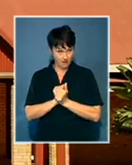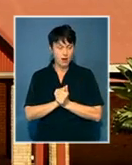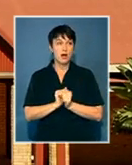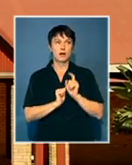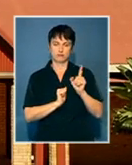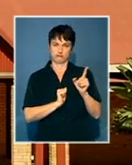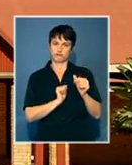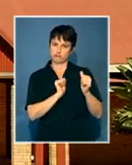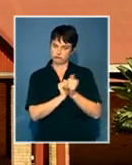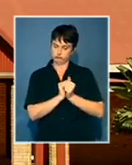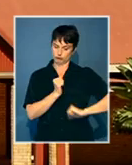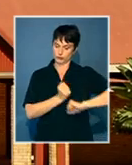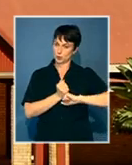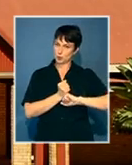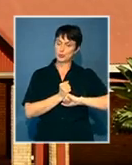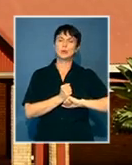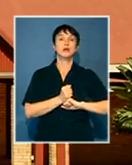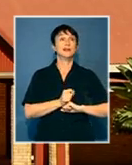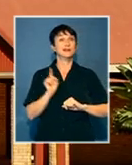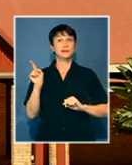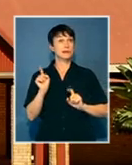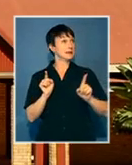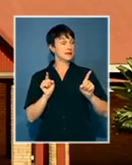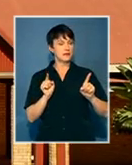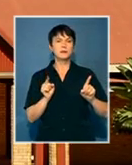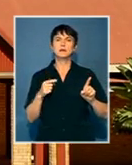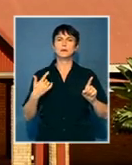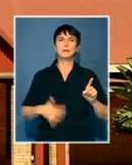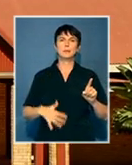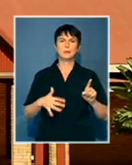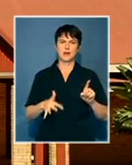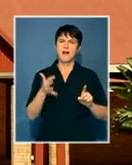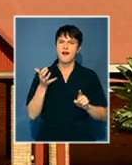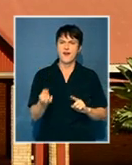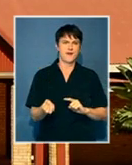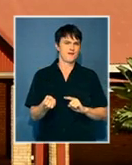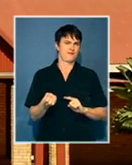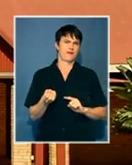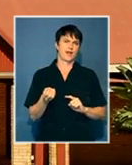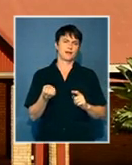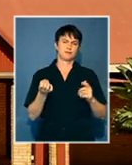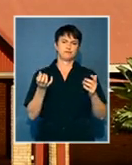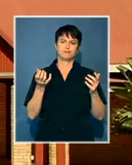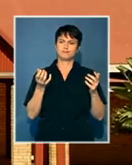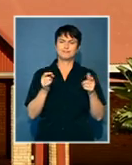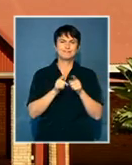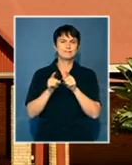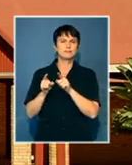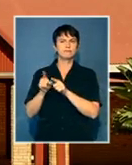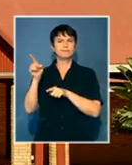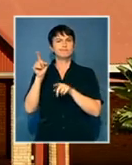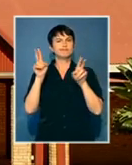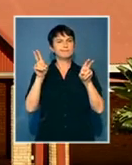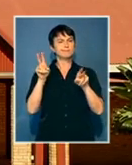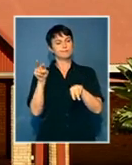patron universities. Those universities have got really an oversight.